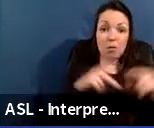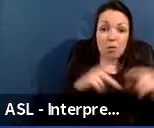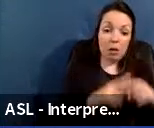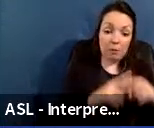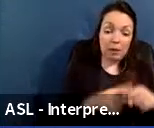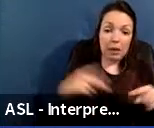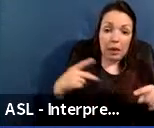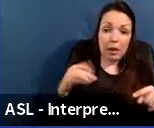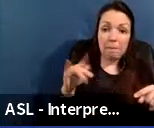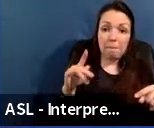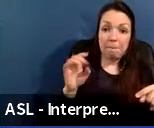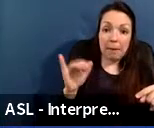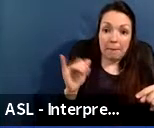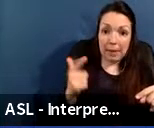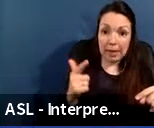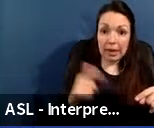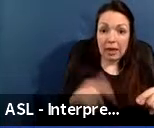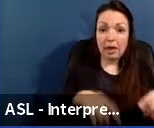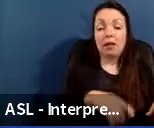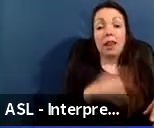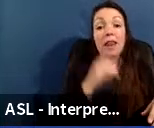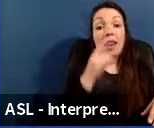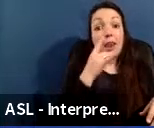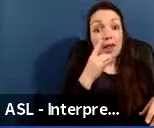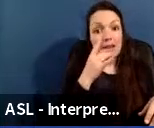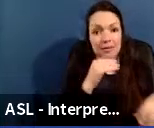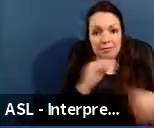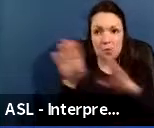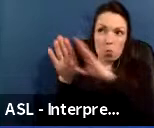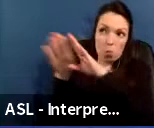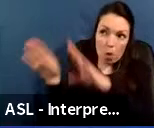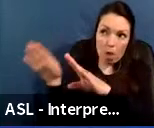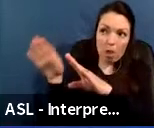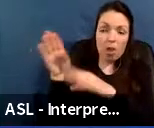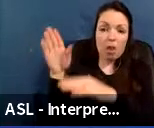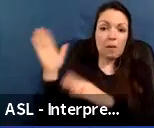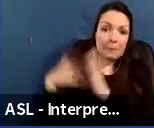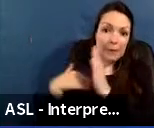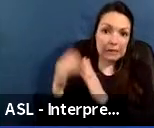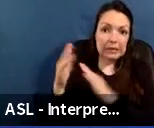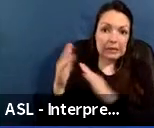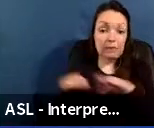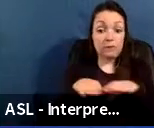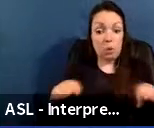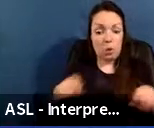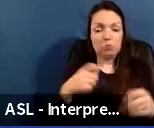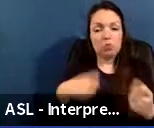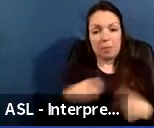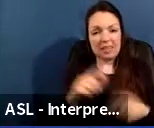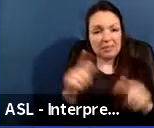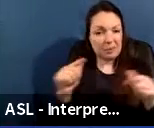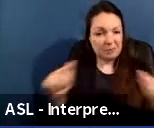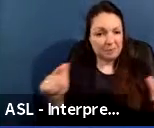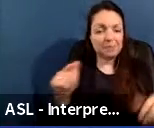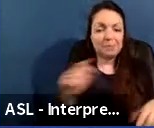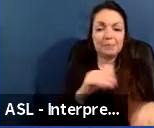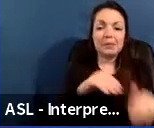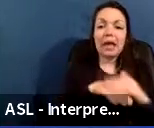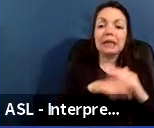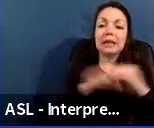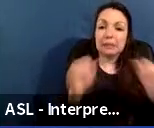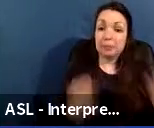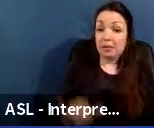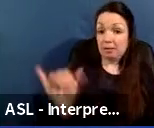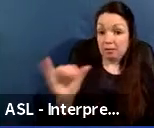piping, and lighting, as well as wall prep, painting, and floor replacement, as well as accessibility where